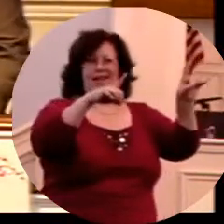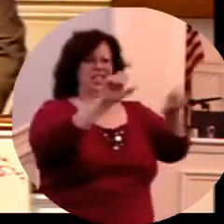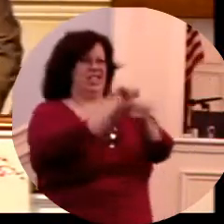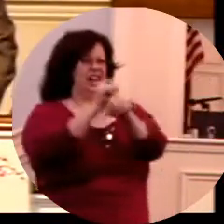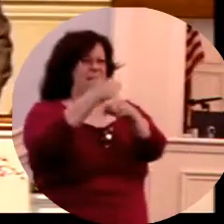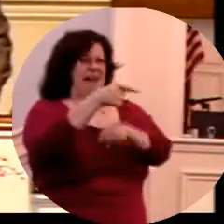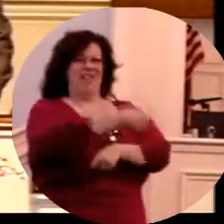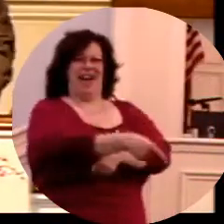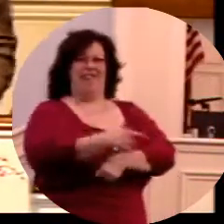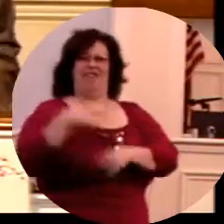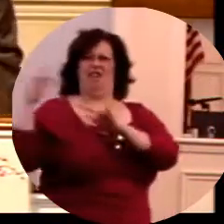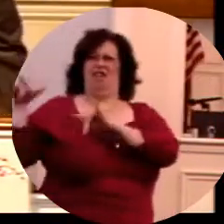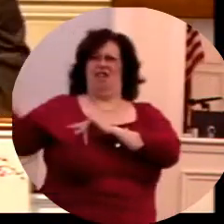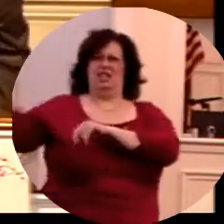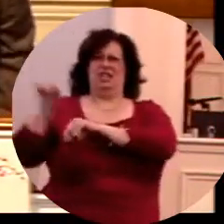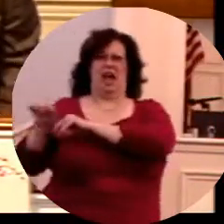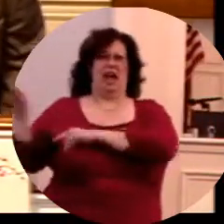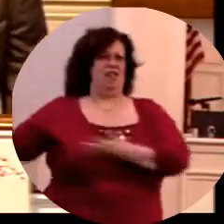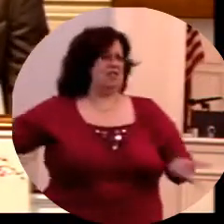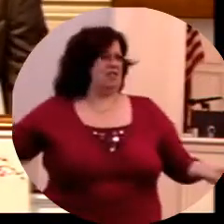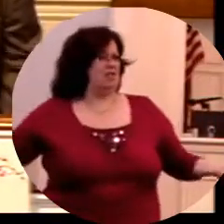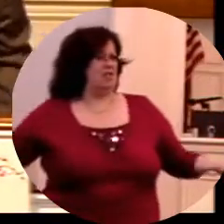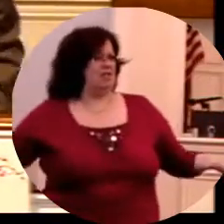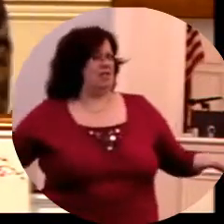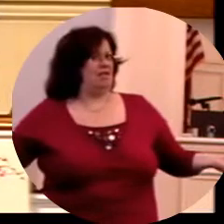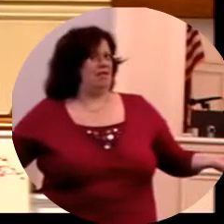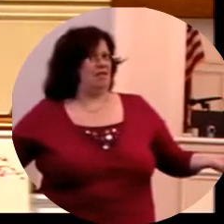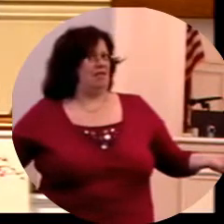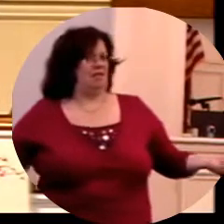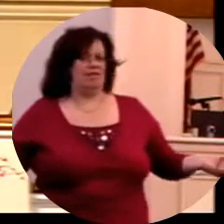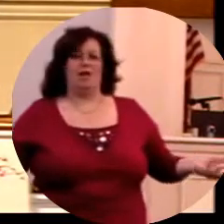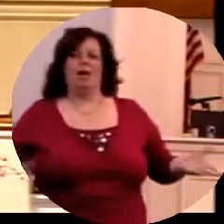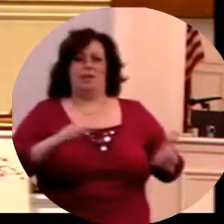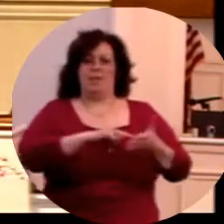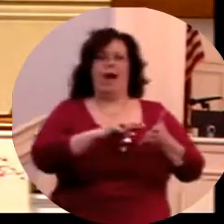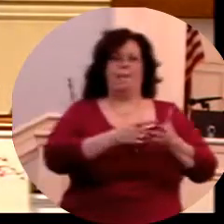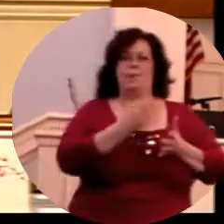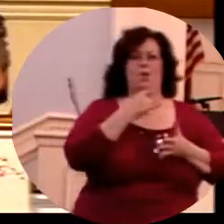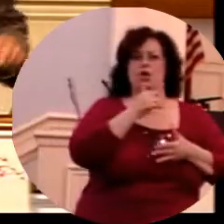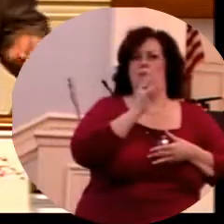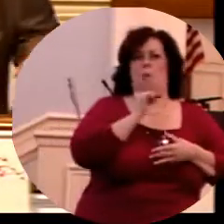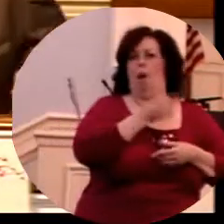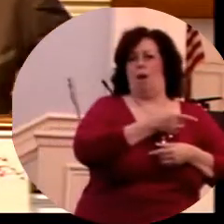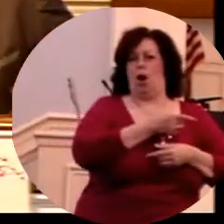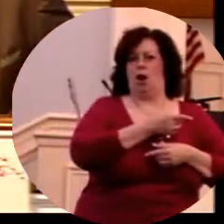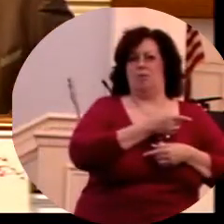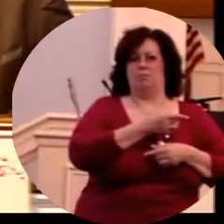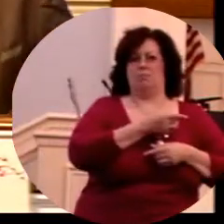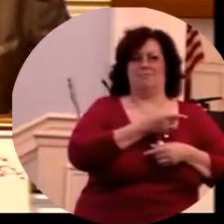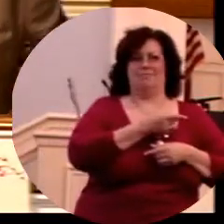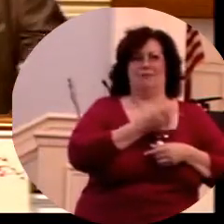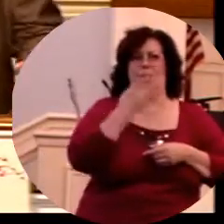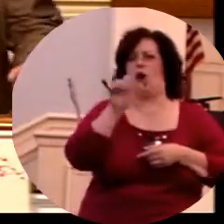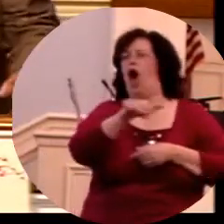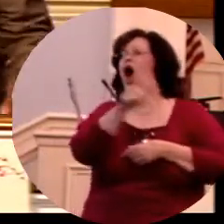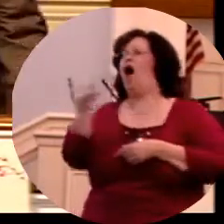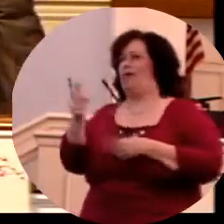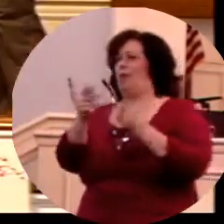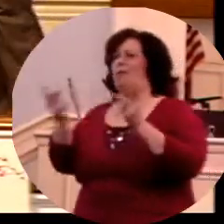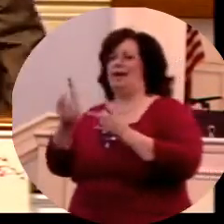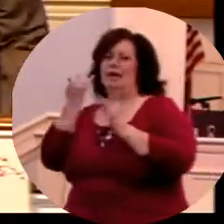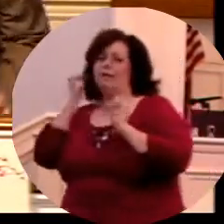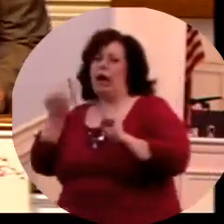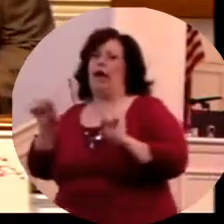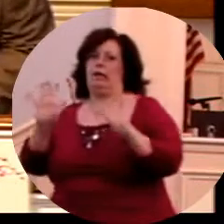Now, notice though, I've got to hurry. Verse 17. But the midwives feared God and did not as the king commanded them, but